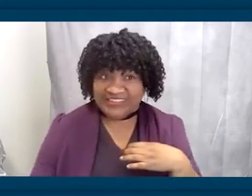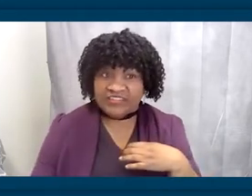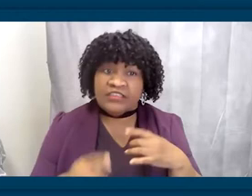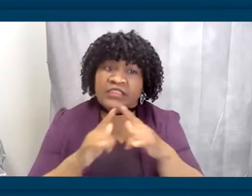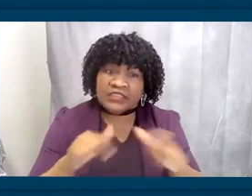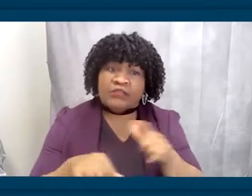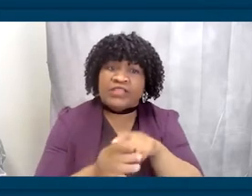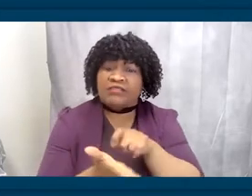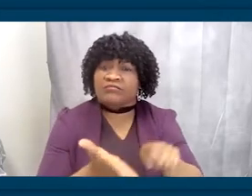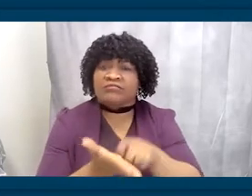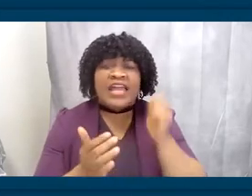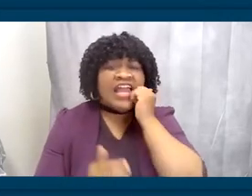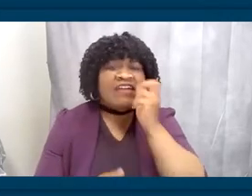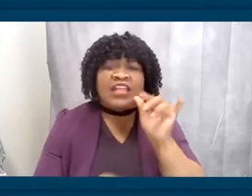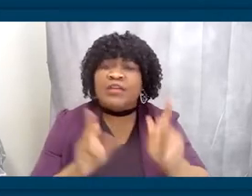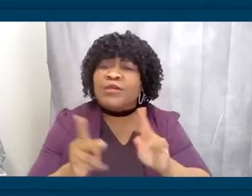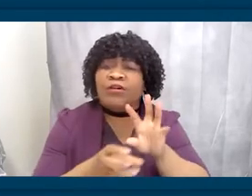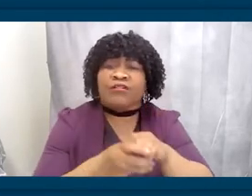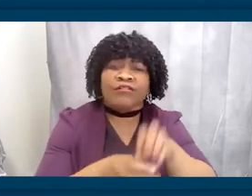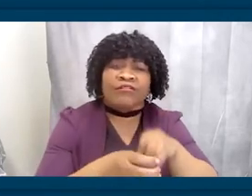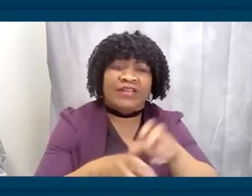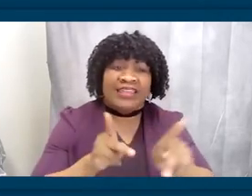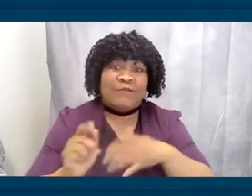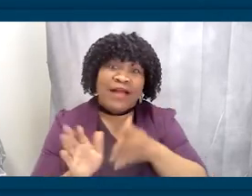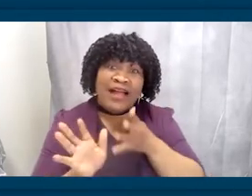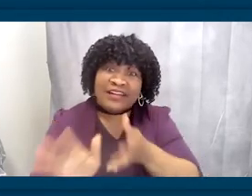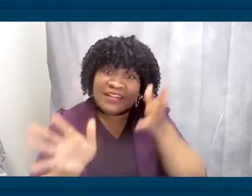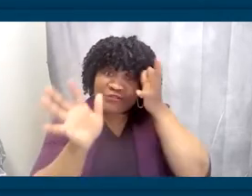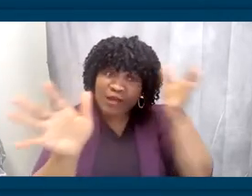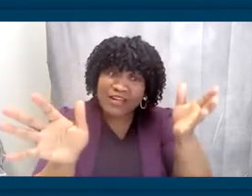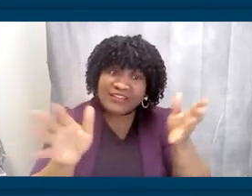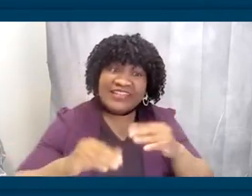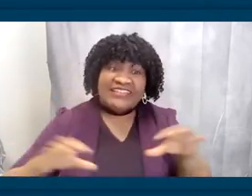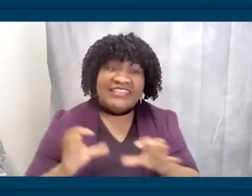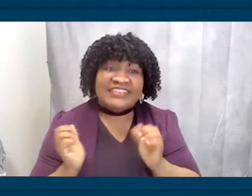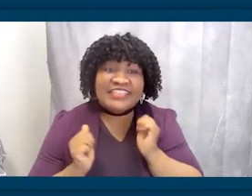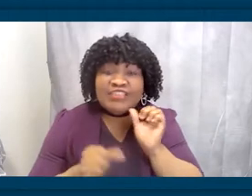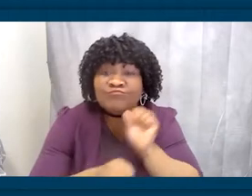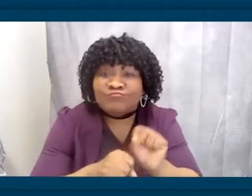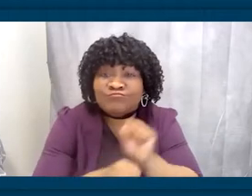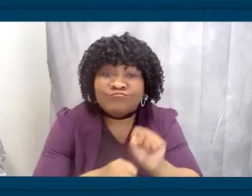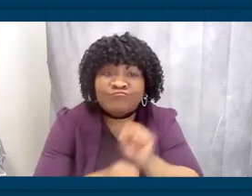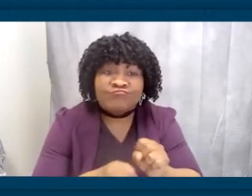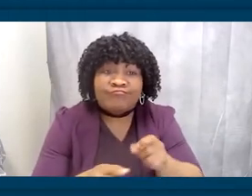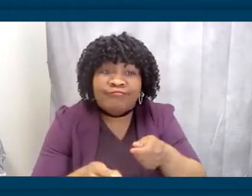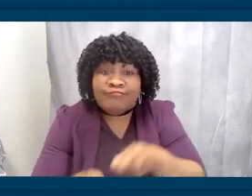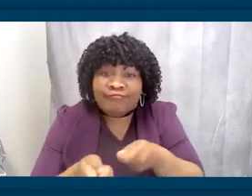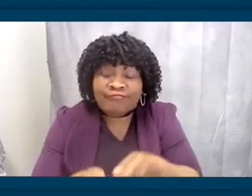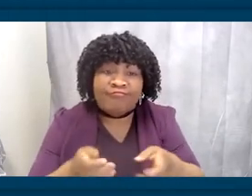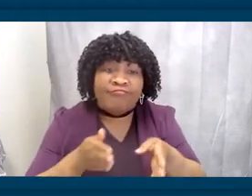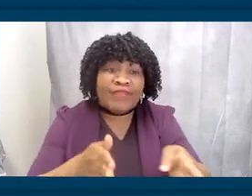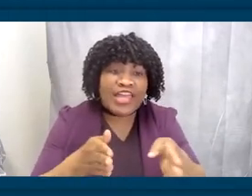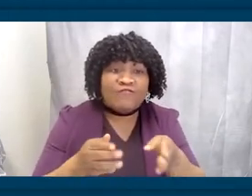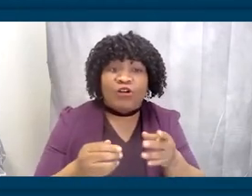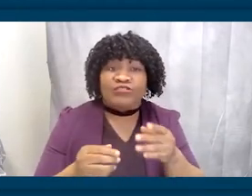work, paved roads, and experienced the injustice of Jim Crow South Carolina firsthand. Who along with my